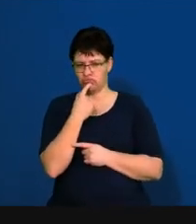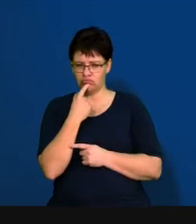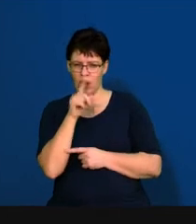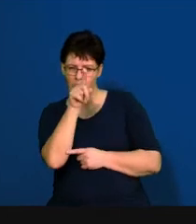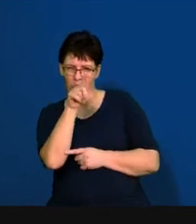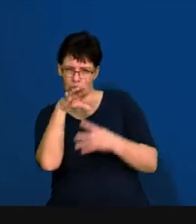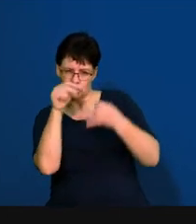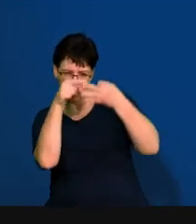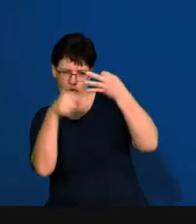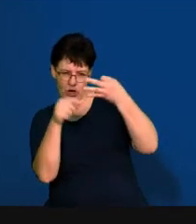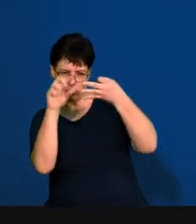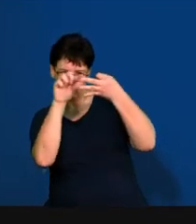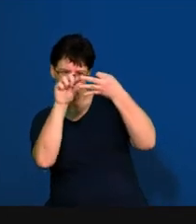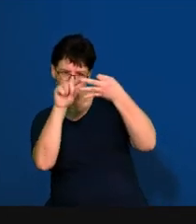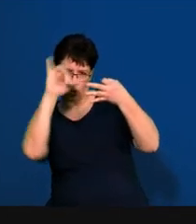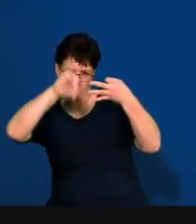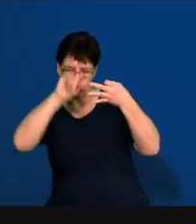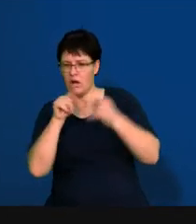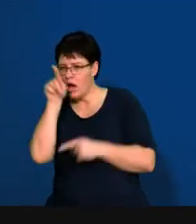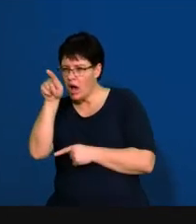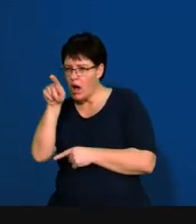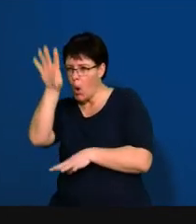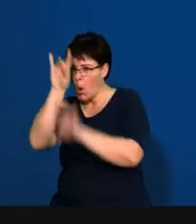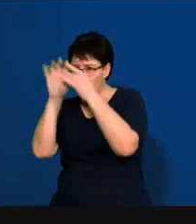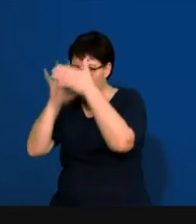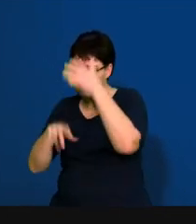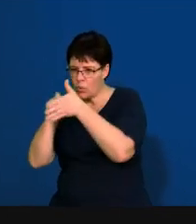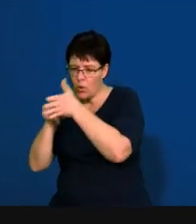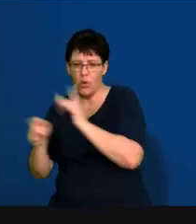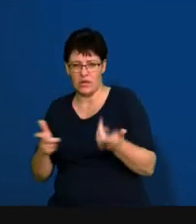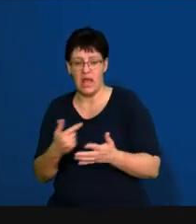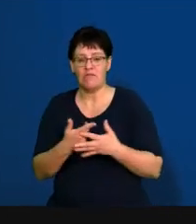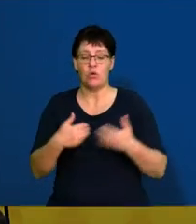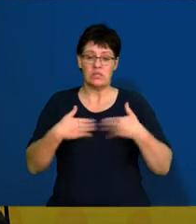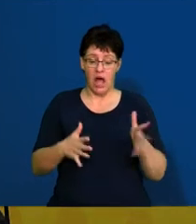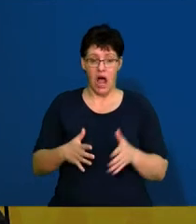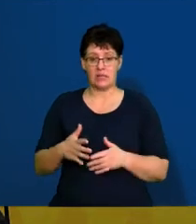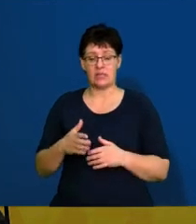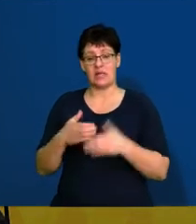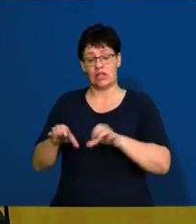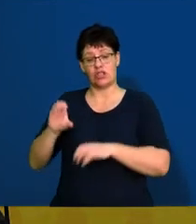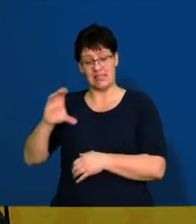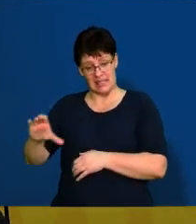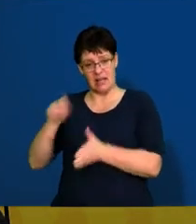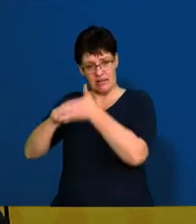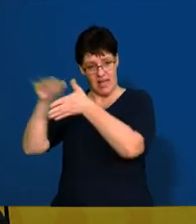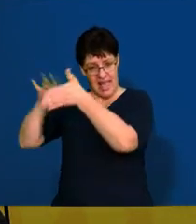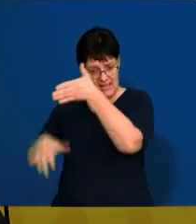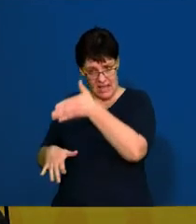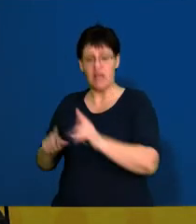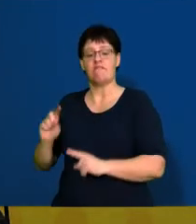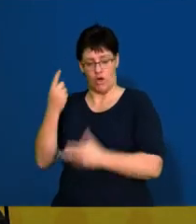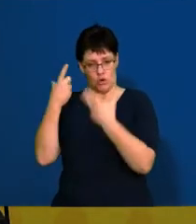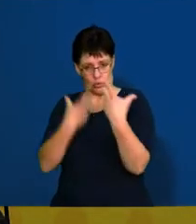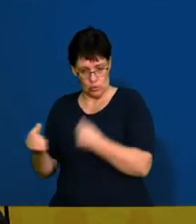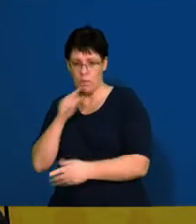do. And then, finally, you can start with any questions. So, if you want, start with Section C, your essay. Get it out the way to make